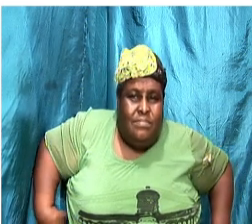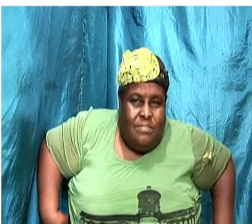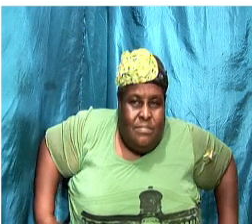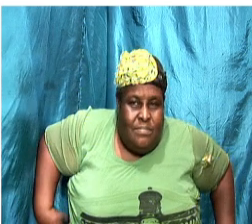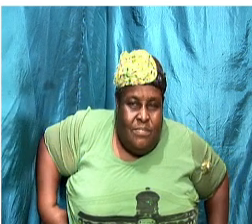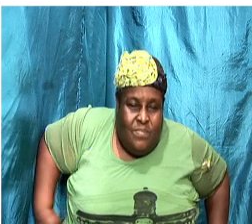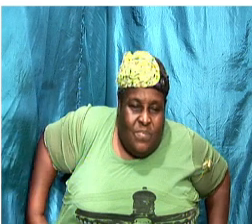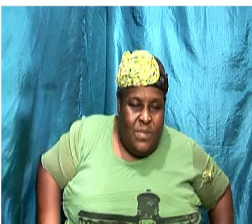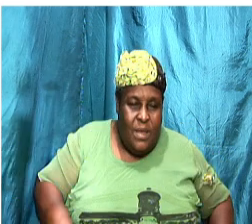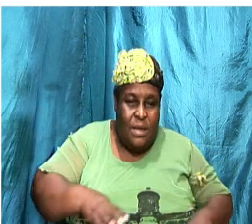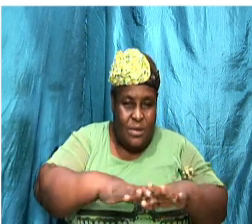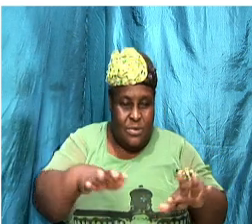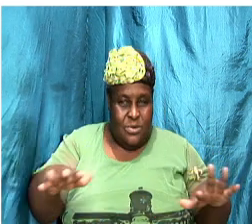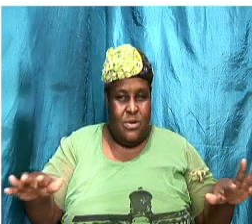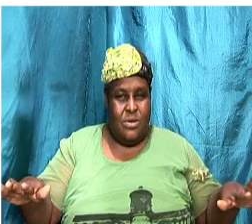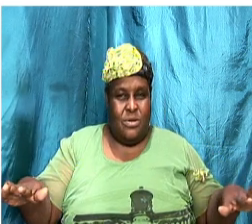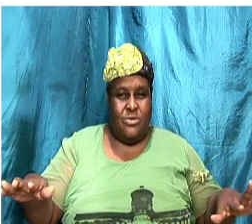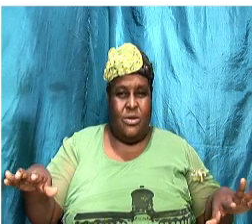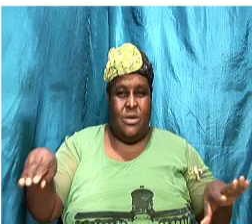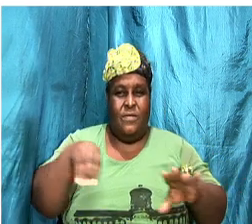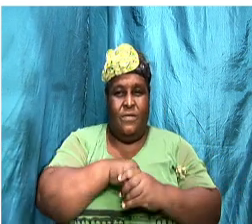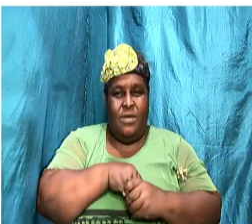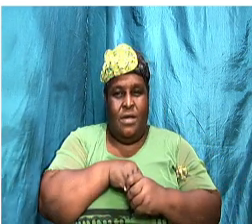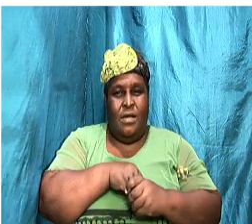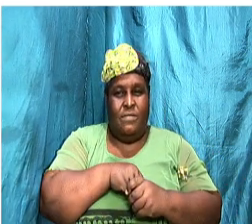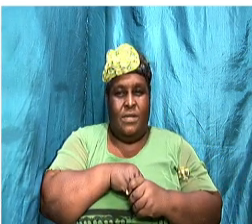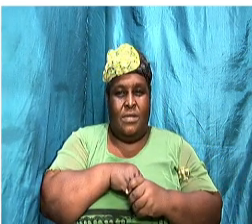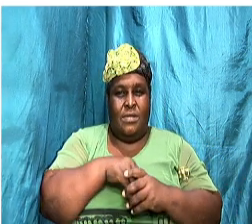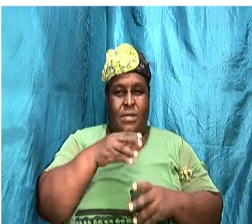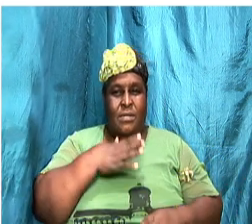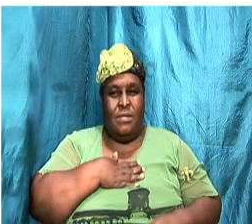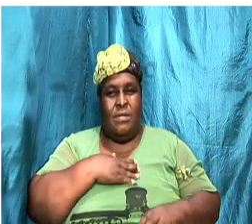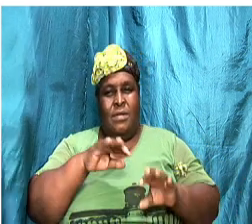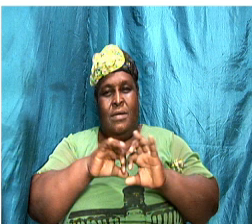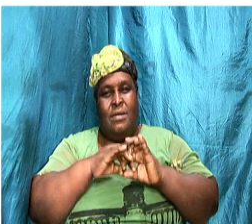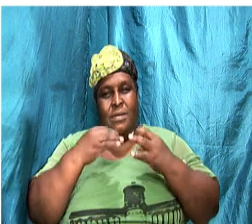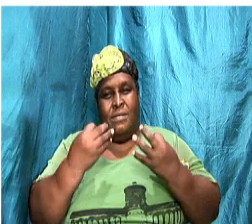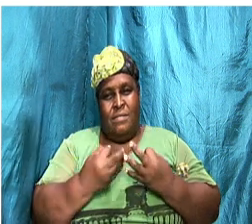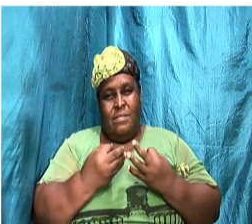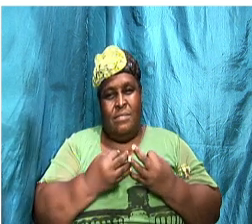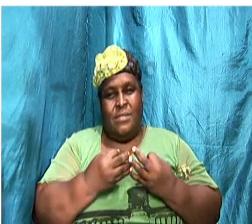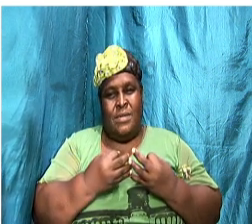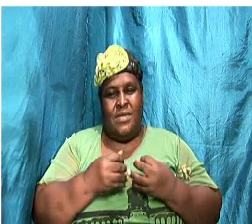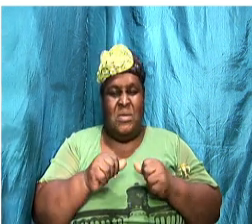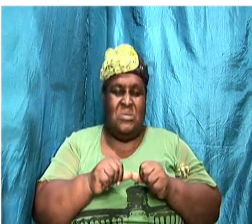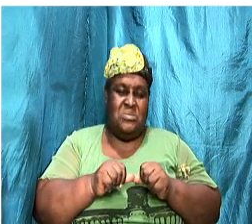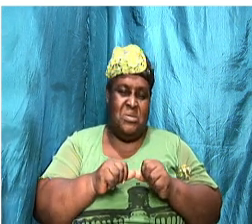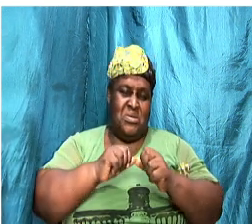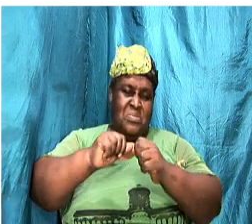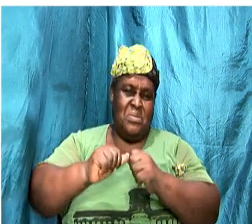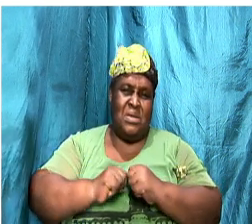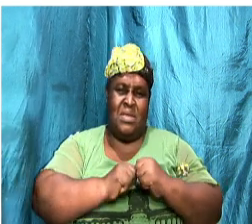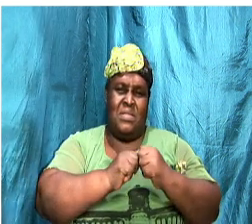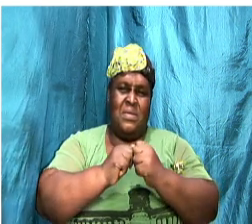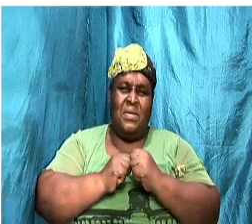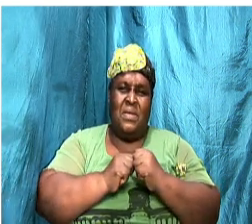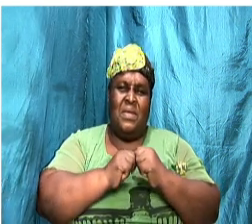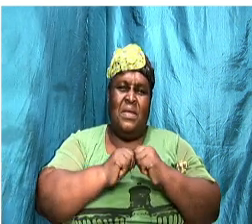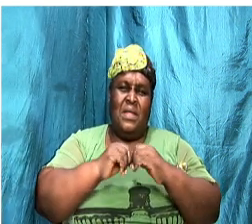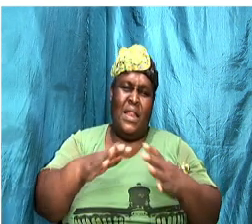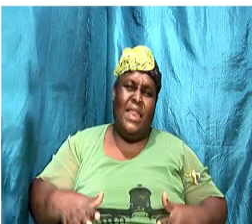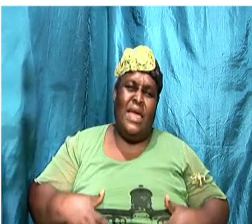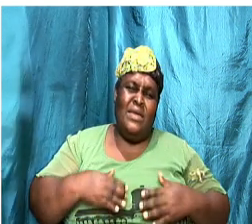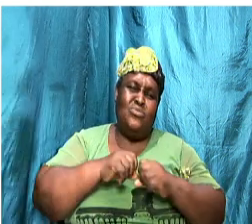so children are involved and my spouse and I hardly spend any time together life is so